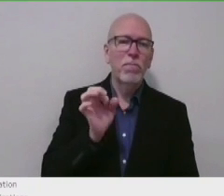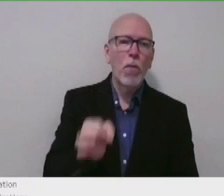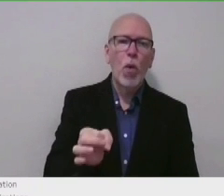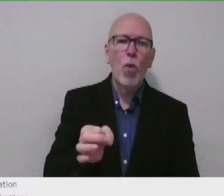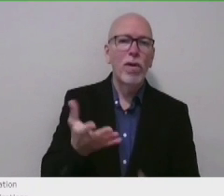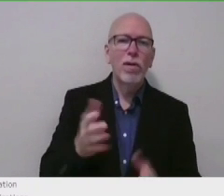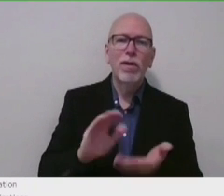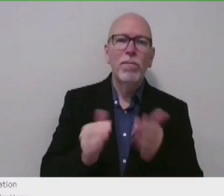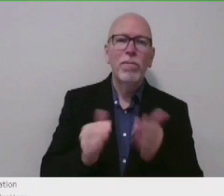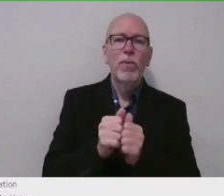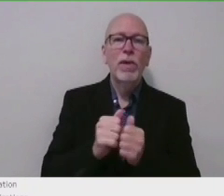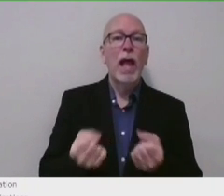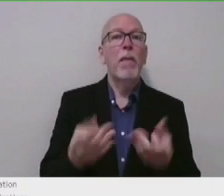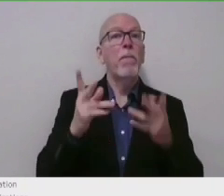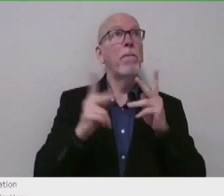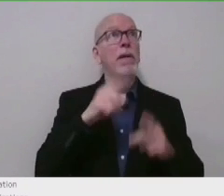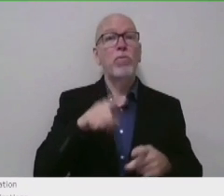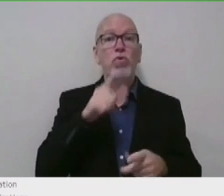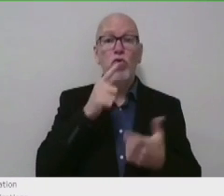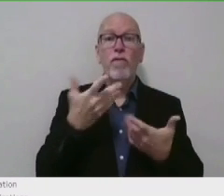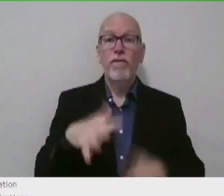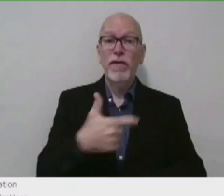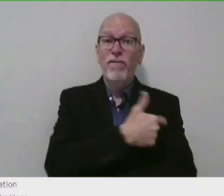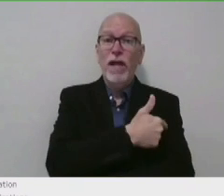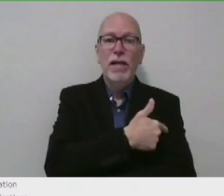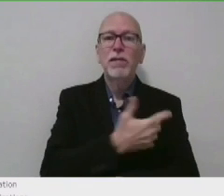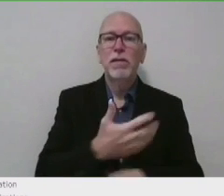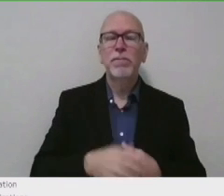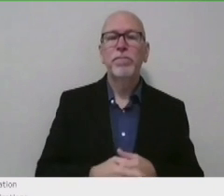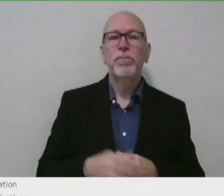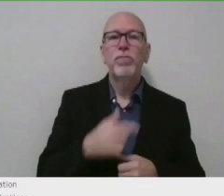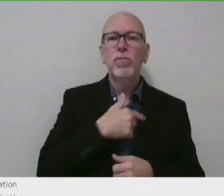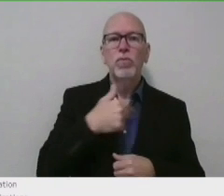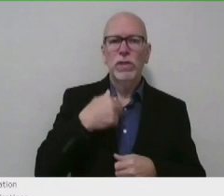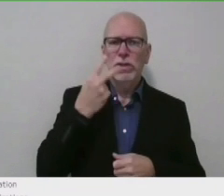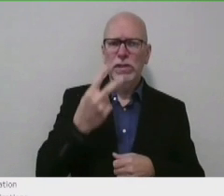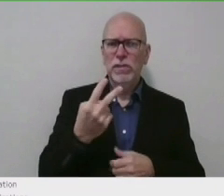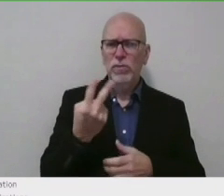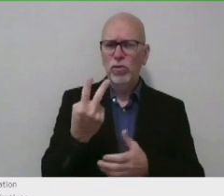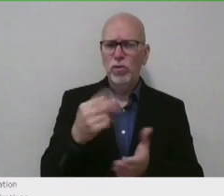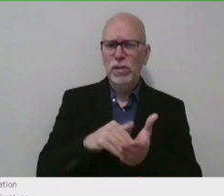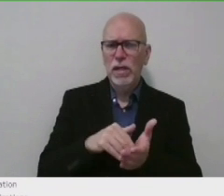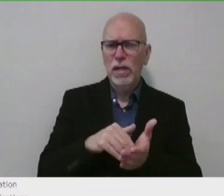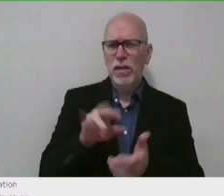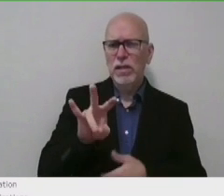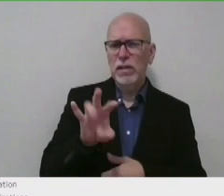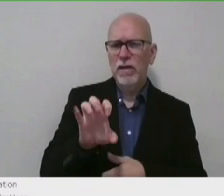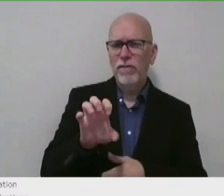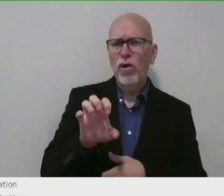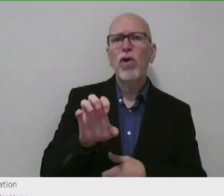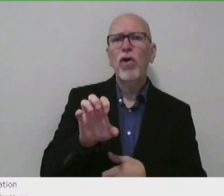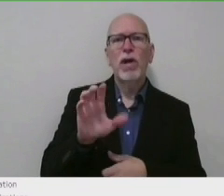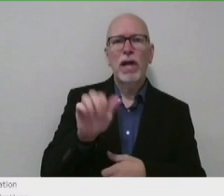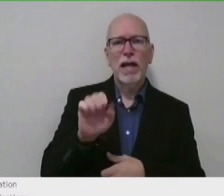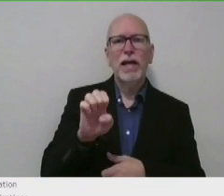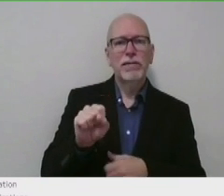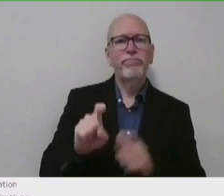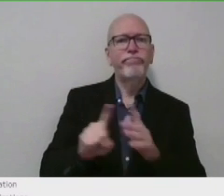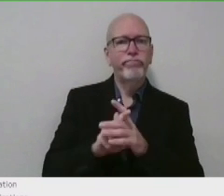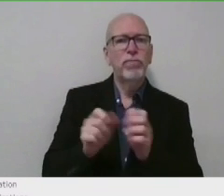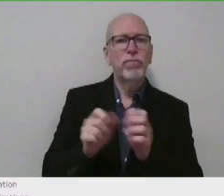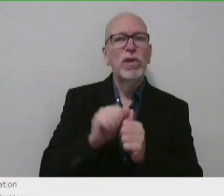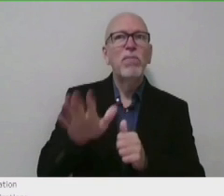number of people who are fully vaccinated. We've seen just over 2,700 breakthrough cases among nearly 2